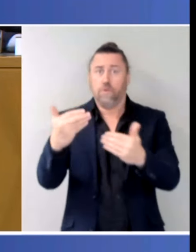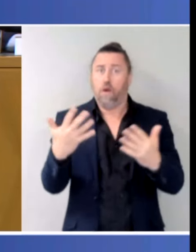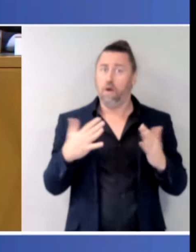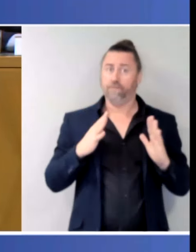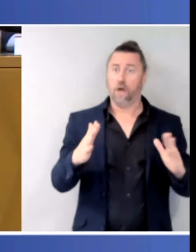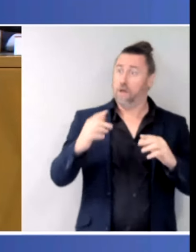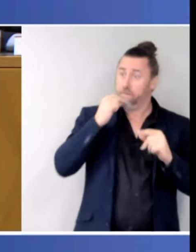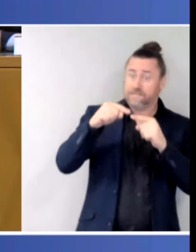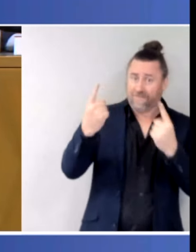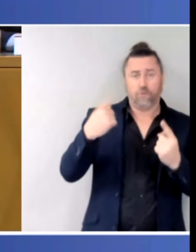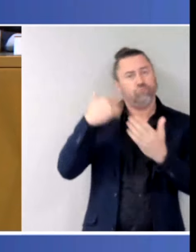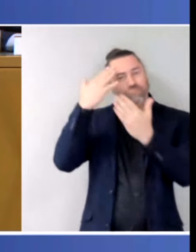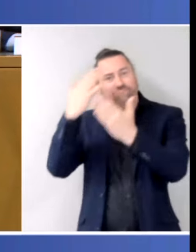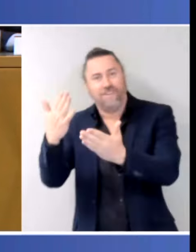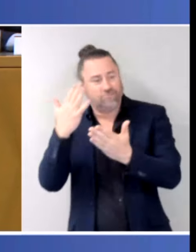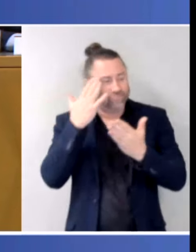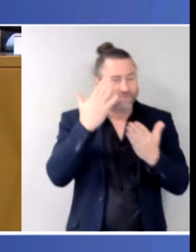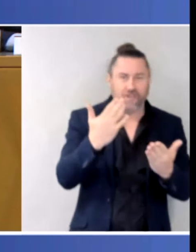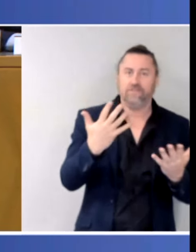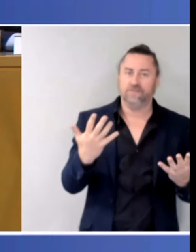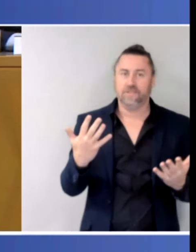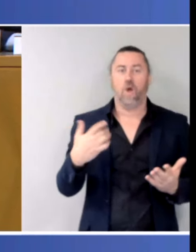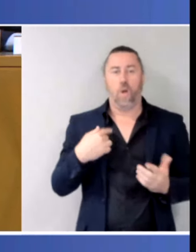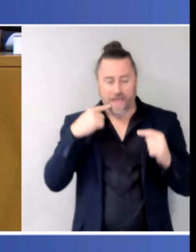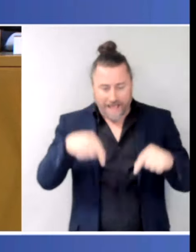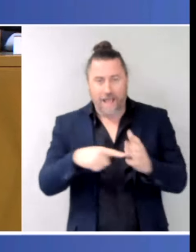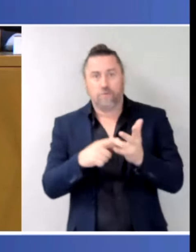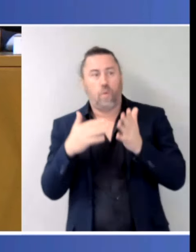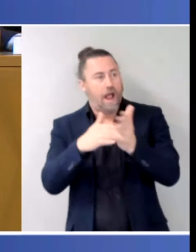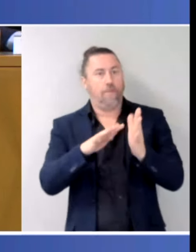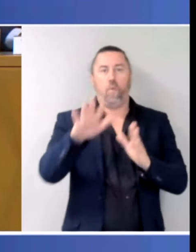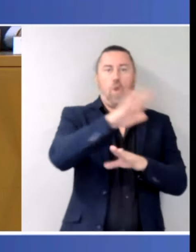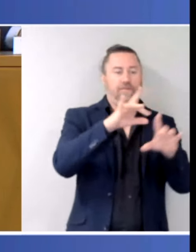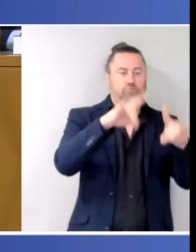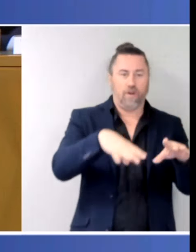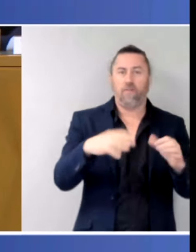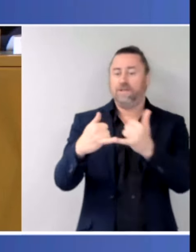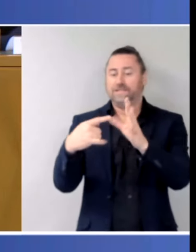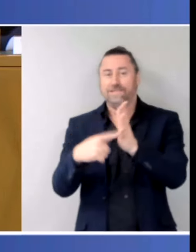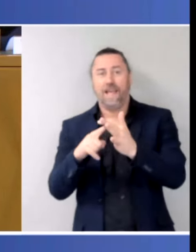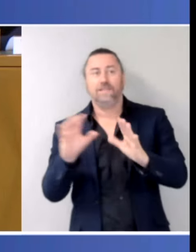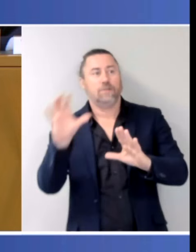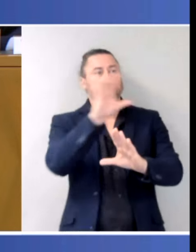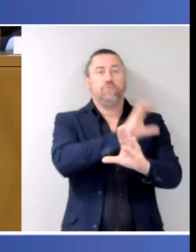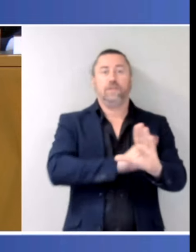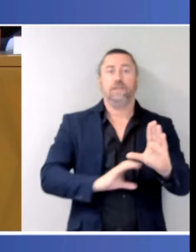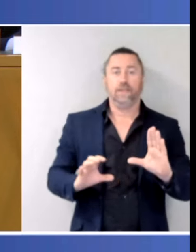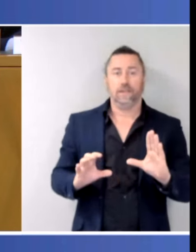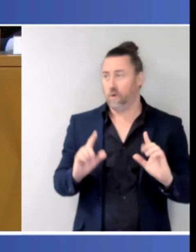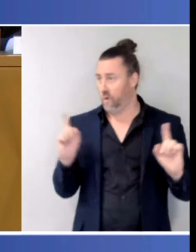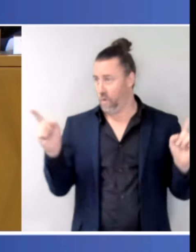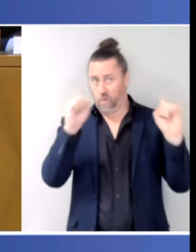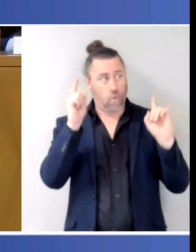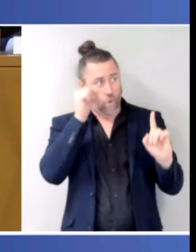people around Australia in our sense, but in every state and territory represented by the leaders here to make a difference,